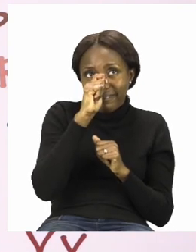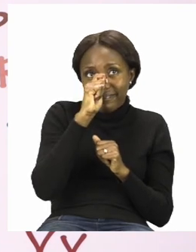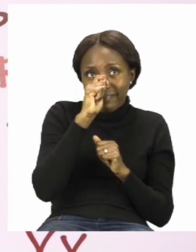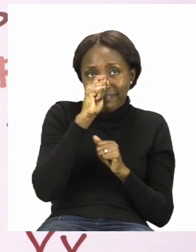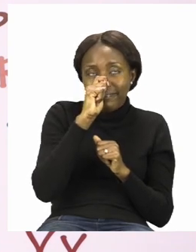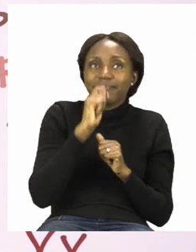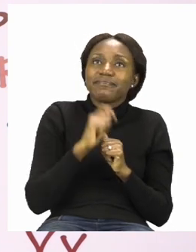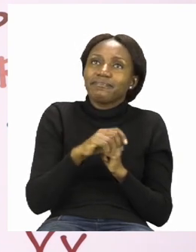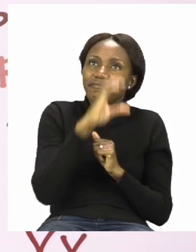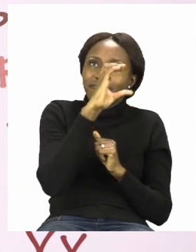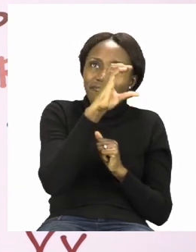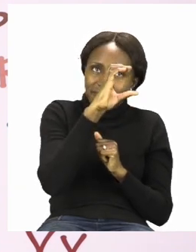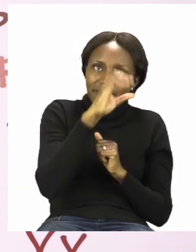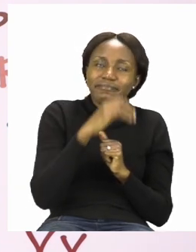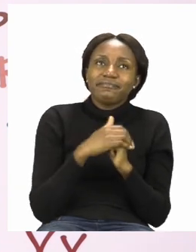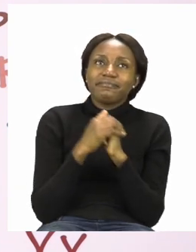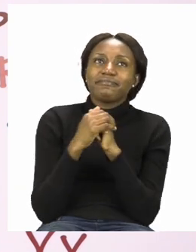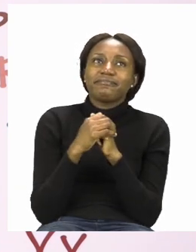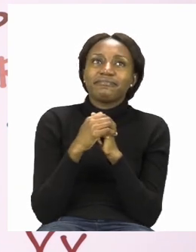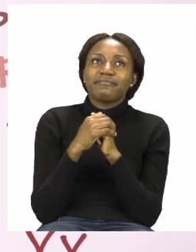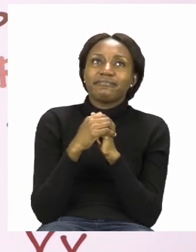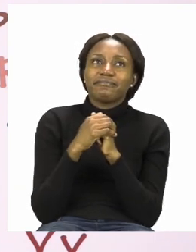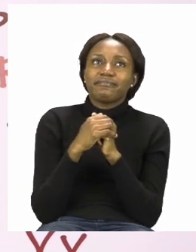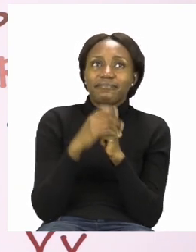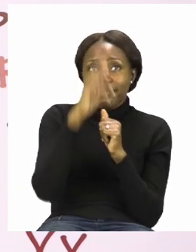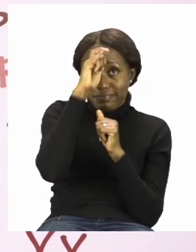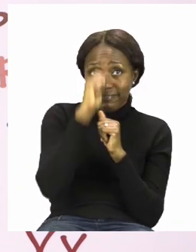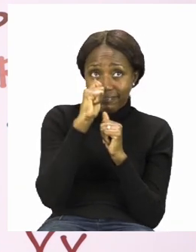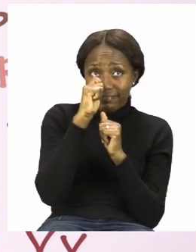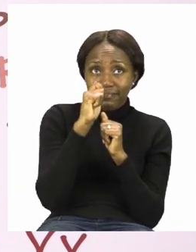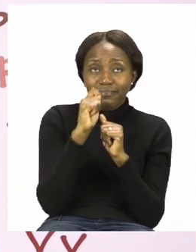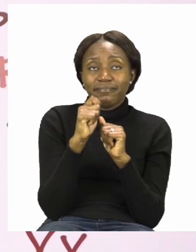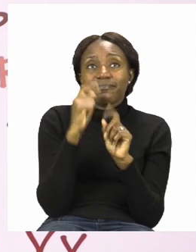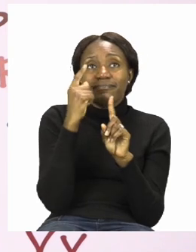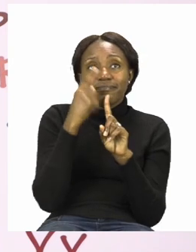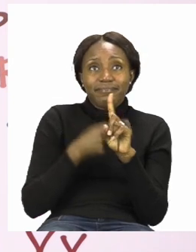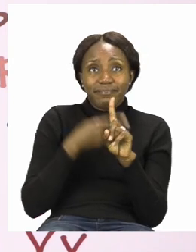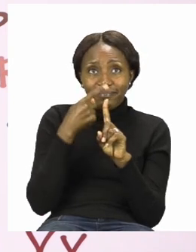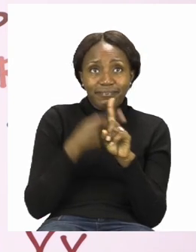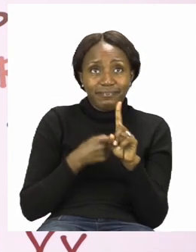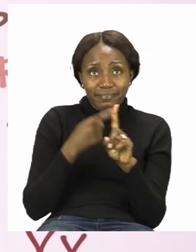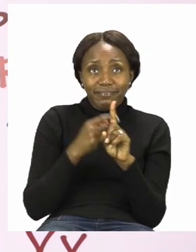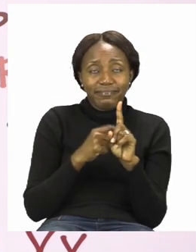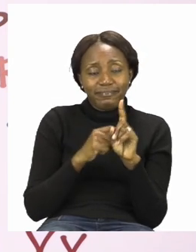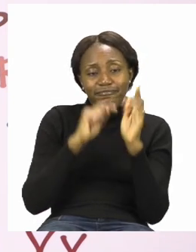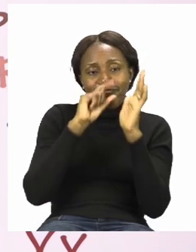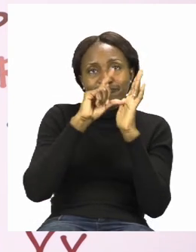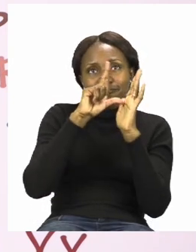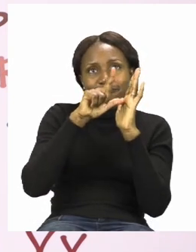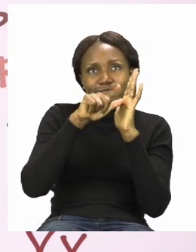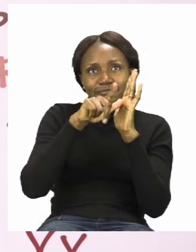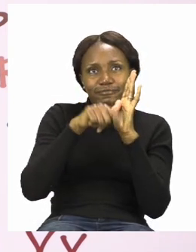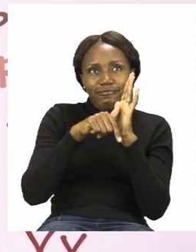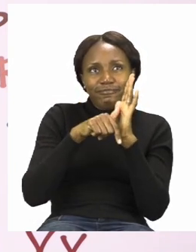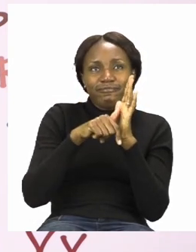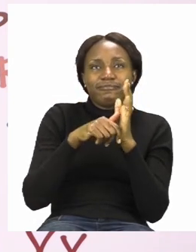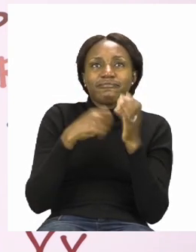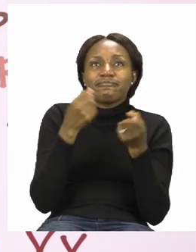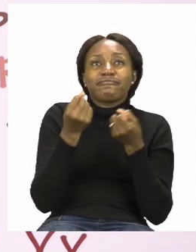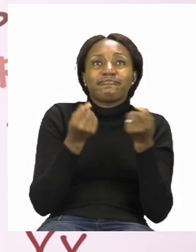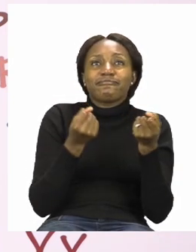cap cap cap we have a cap carrot clock